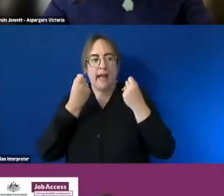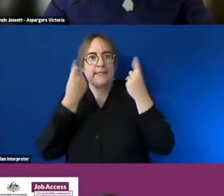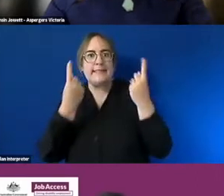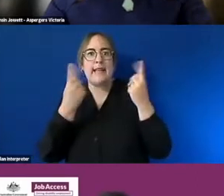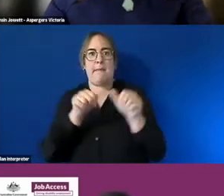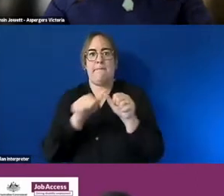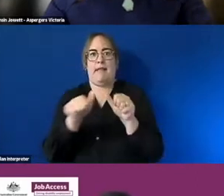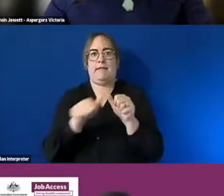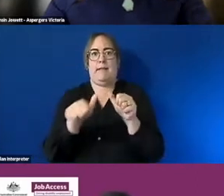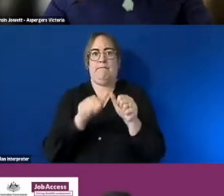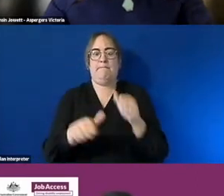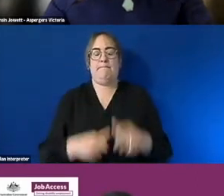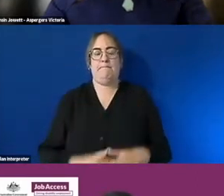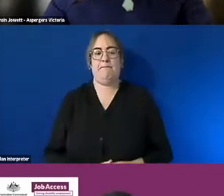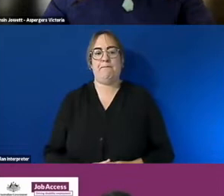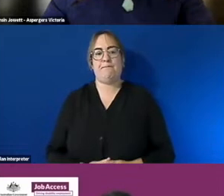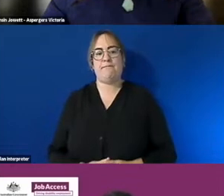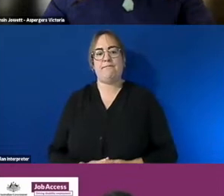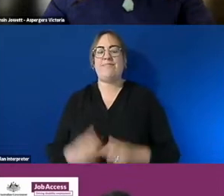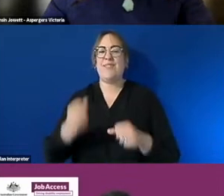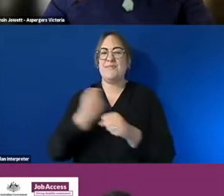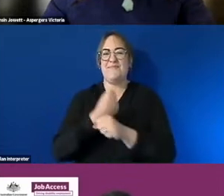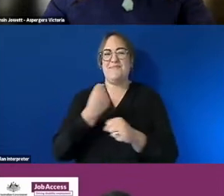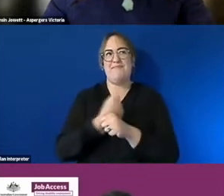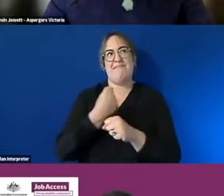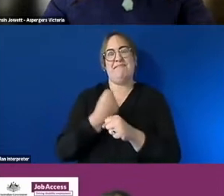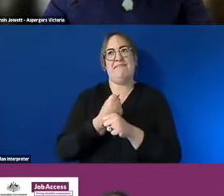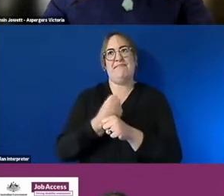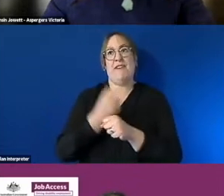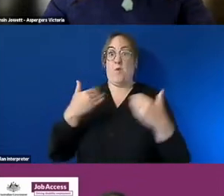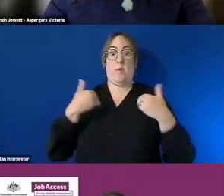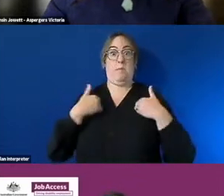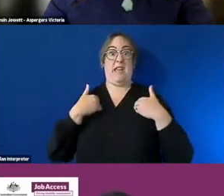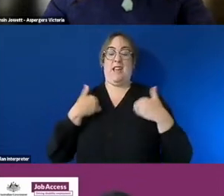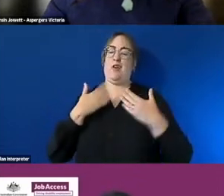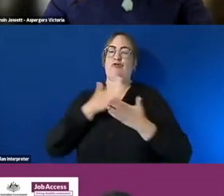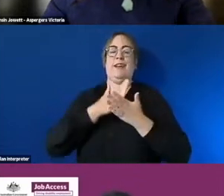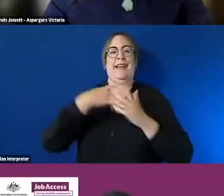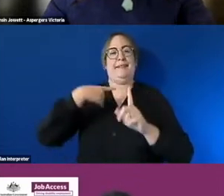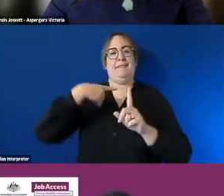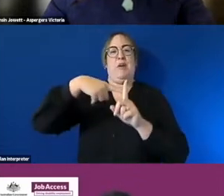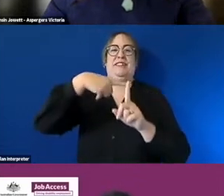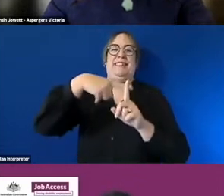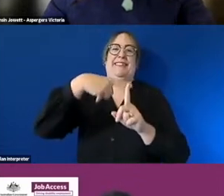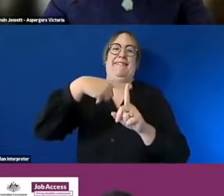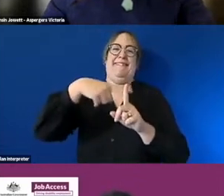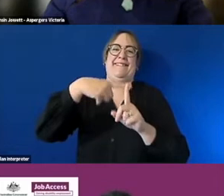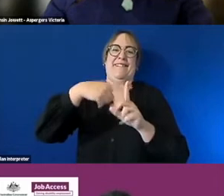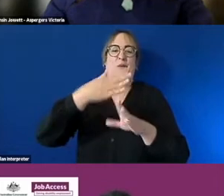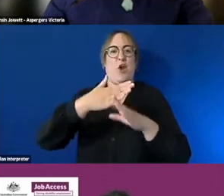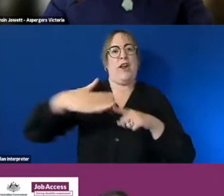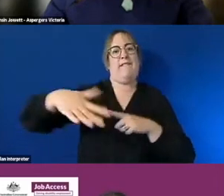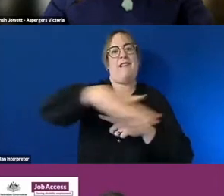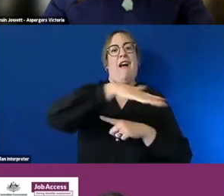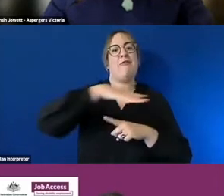it's um it makes it probably i'm probably at a pretty significant advantage relative to a lot of other people um in that